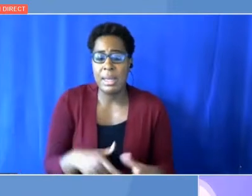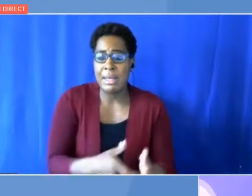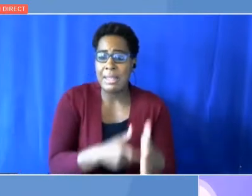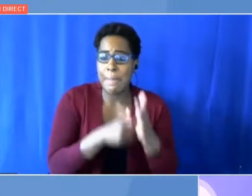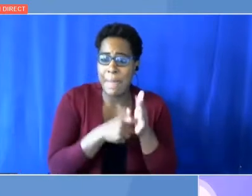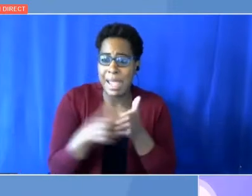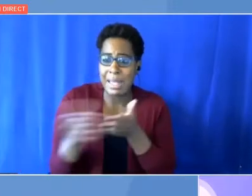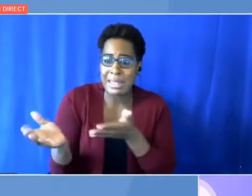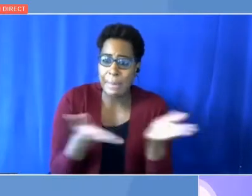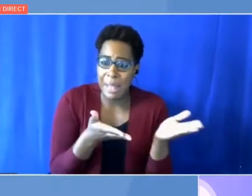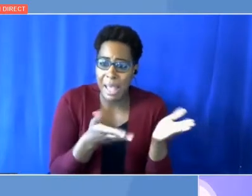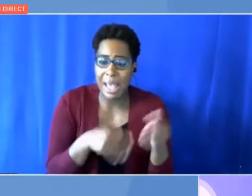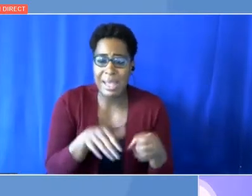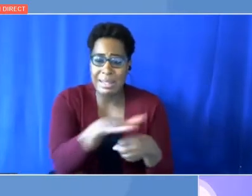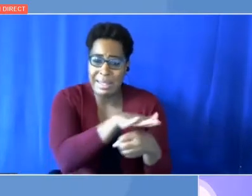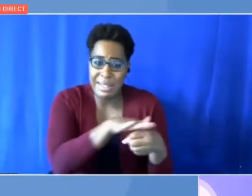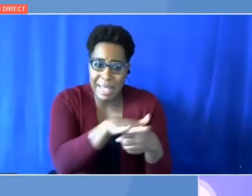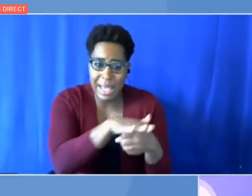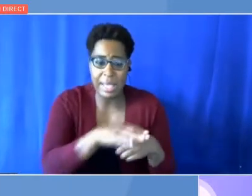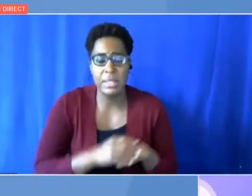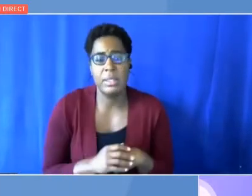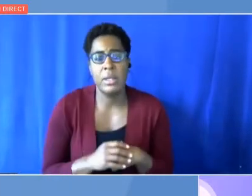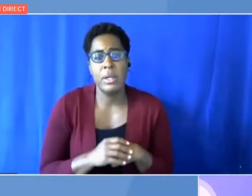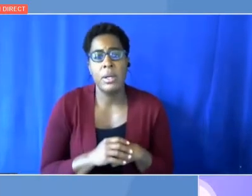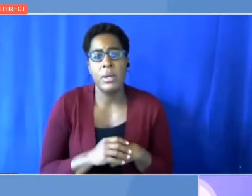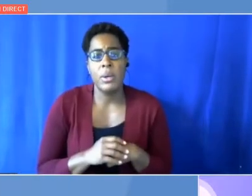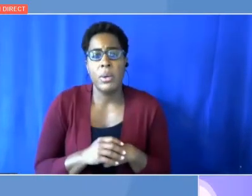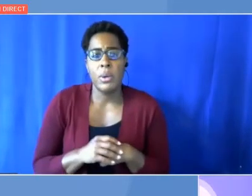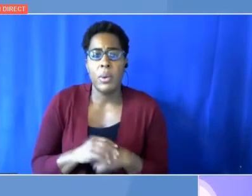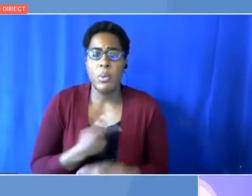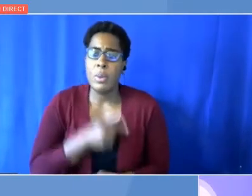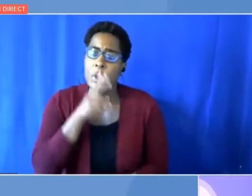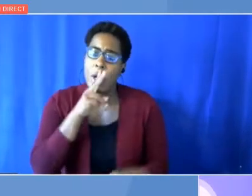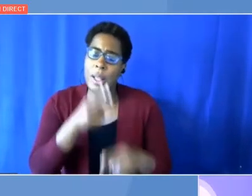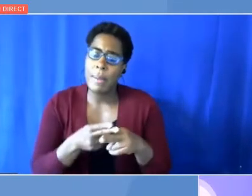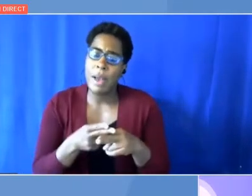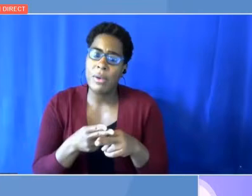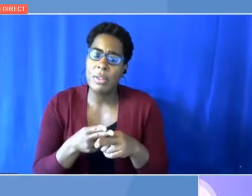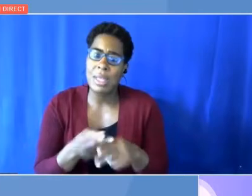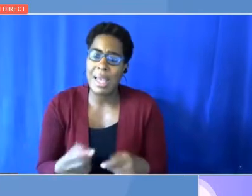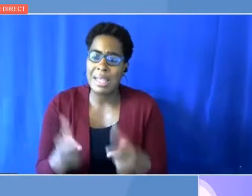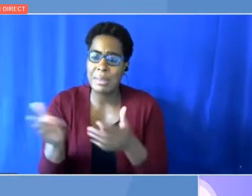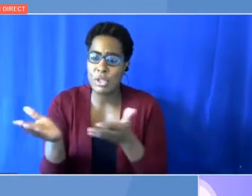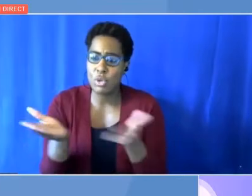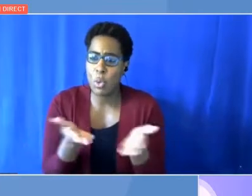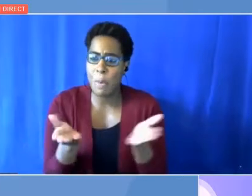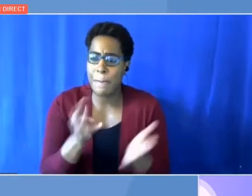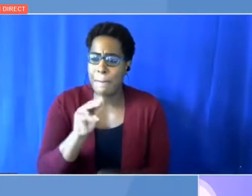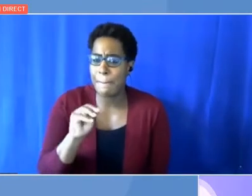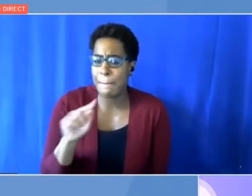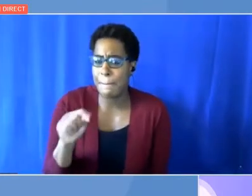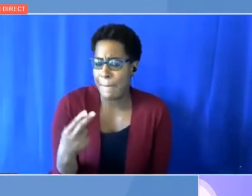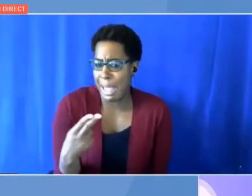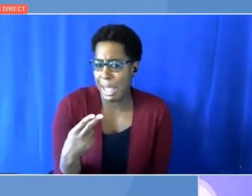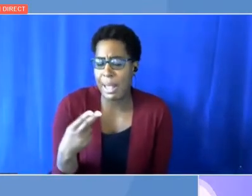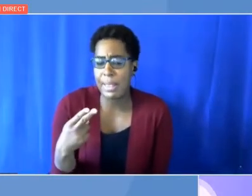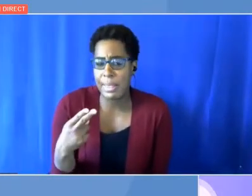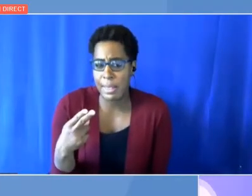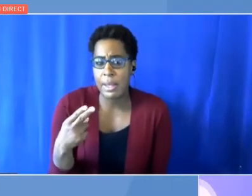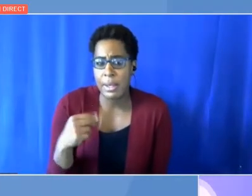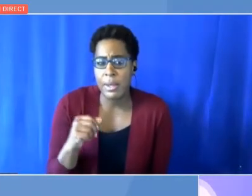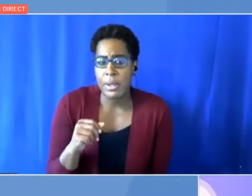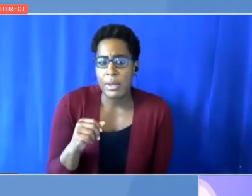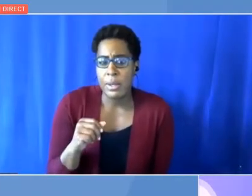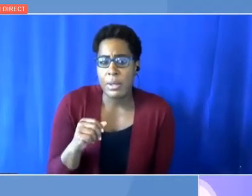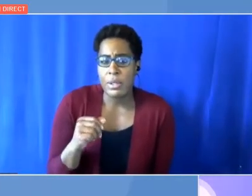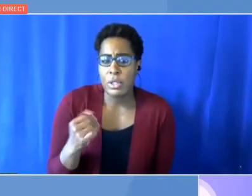Fatih and I are going to have a conversation about exponential maths. One of the key findings in this report is 10 years ago we were at 120,000 EVs. Now